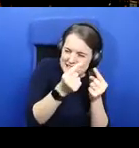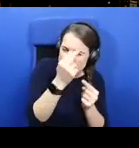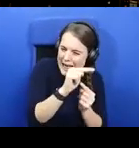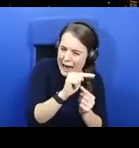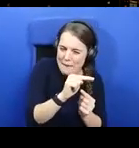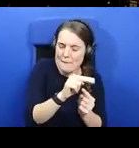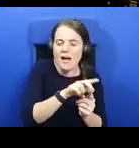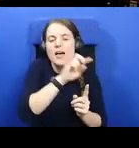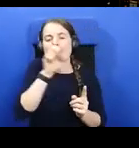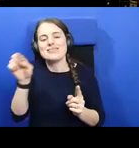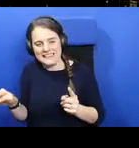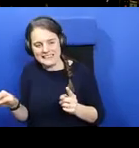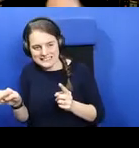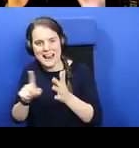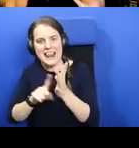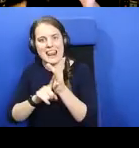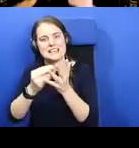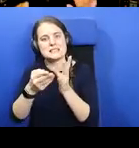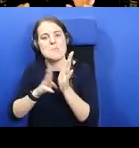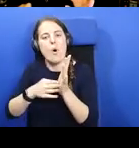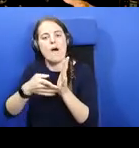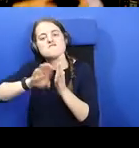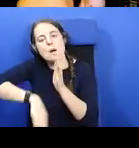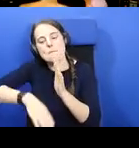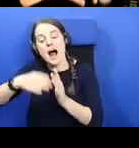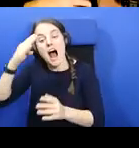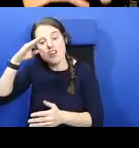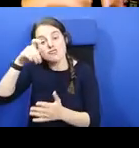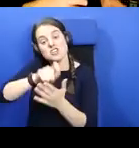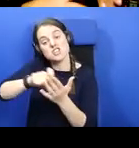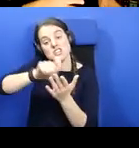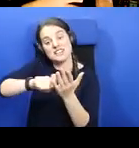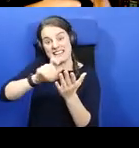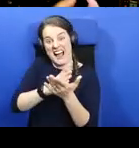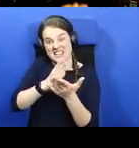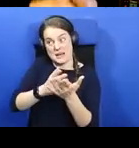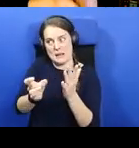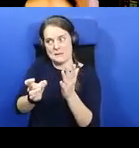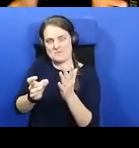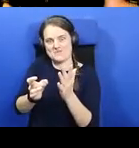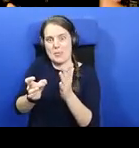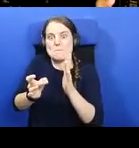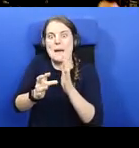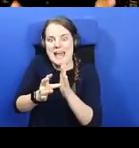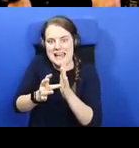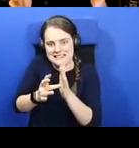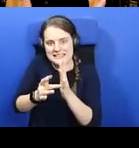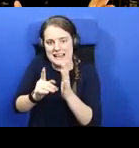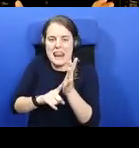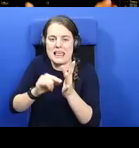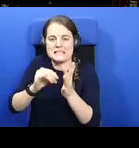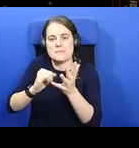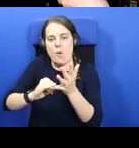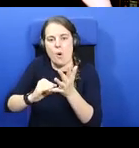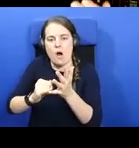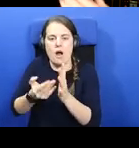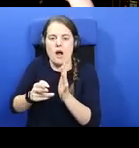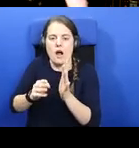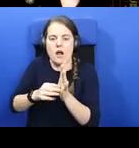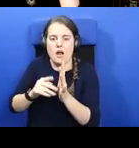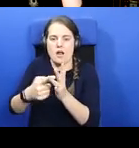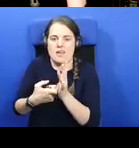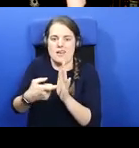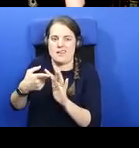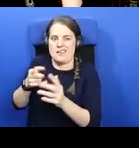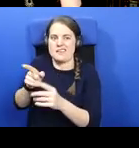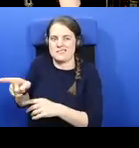Machadha, who's the main saint. So that's the distinction they make. The actual name is Lismore. And it just says Lismore in an early text. It's